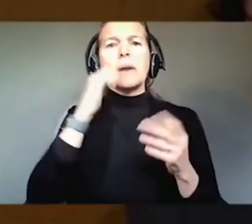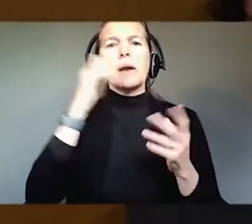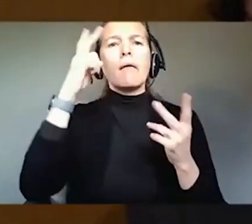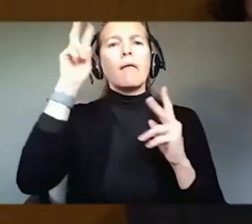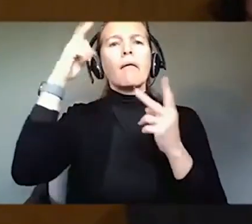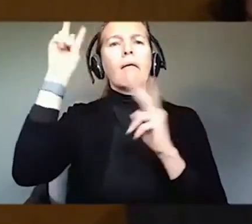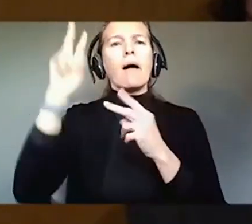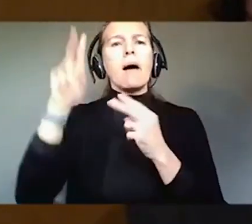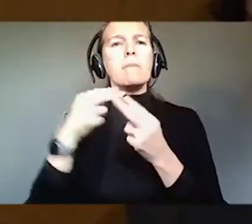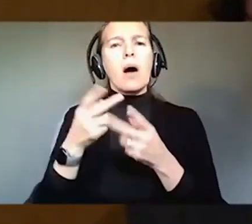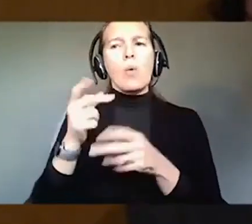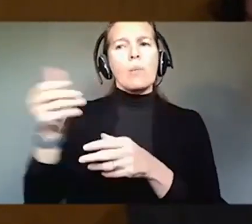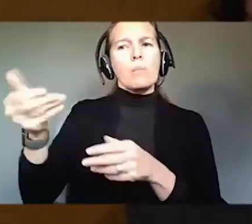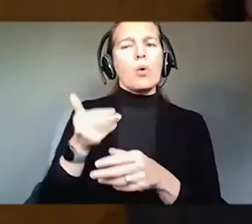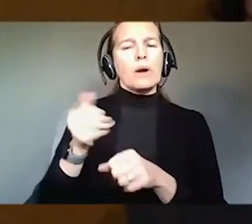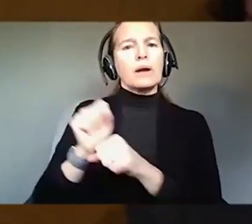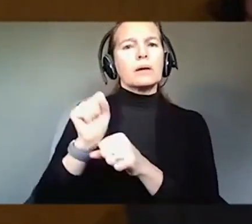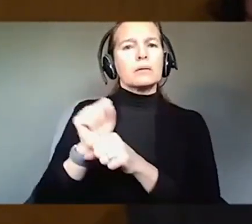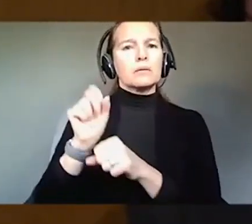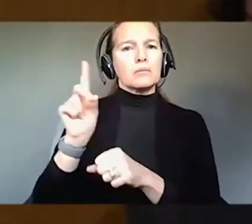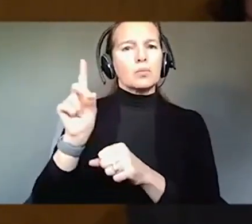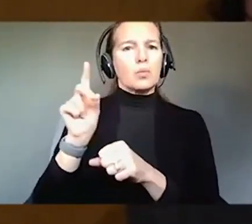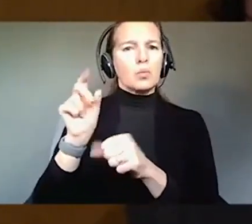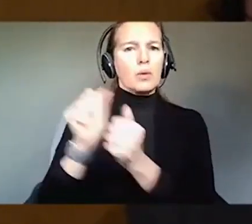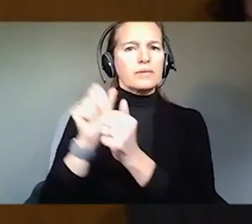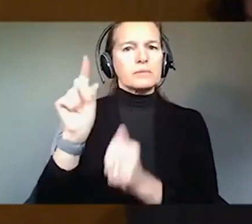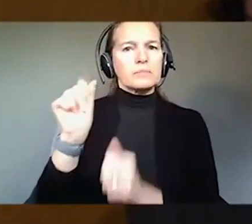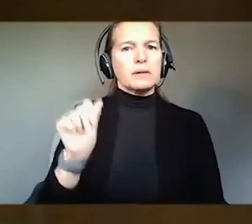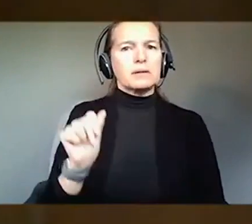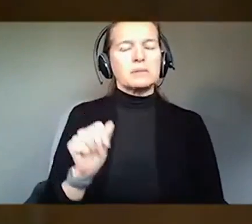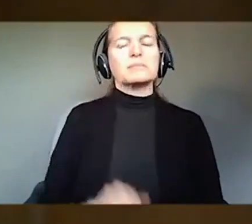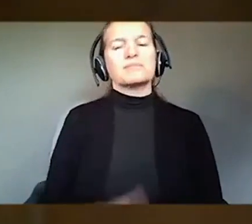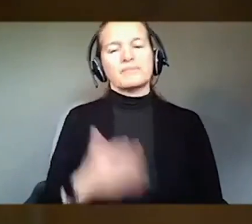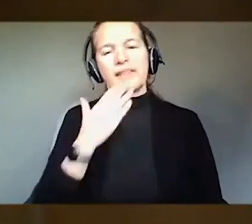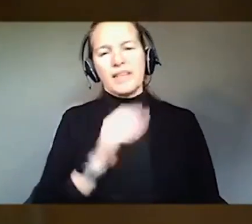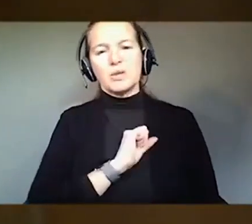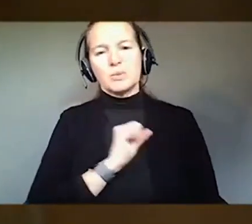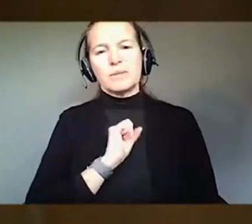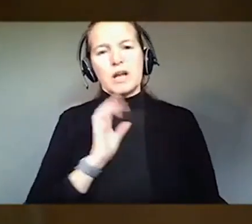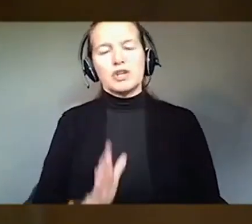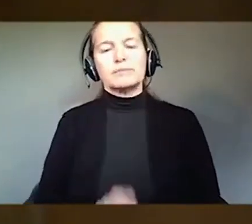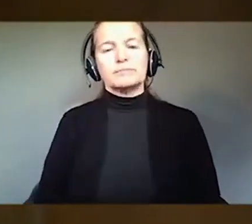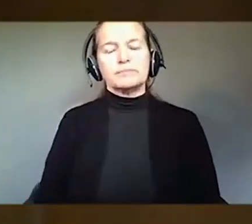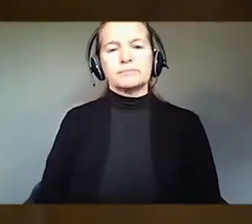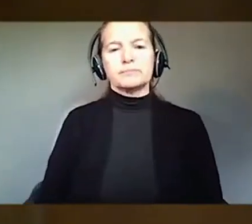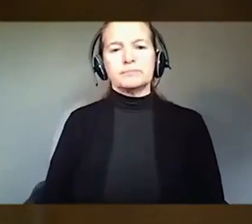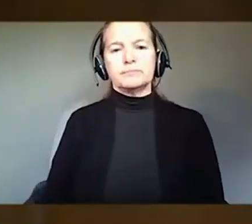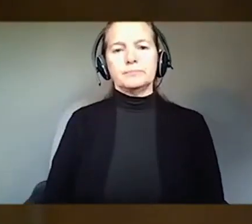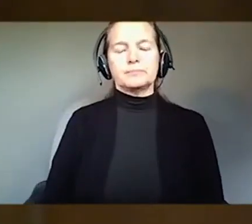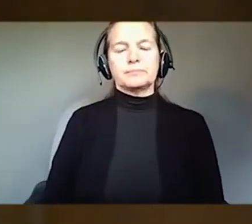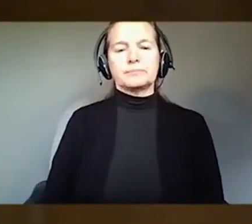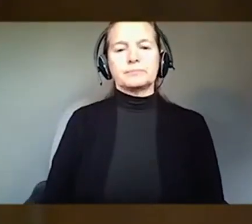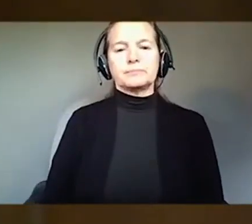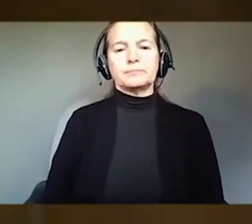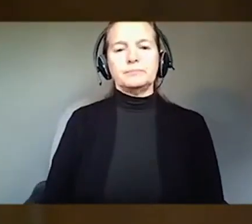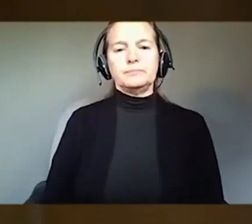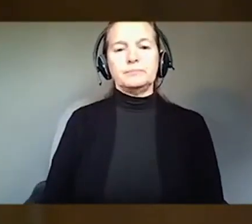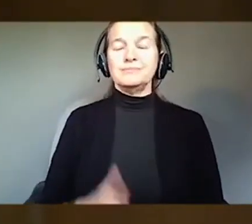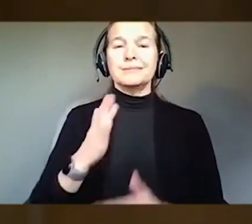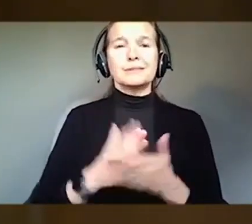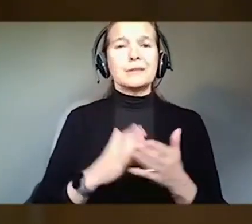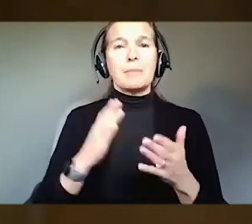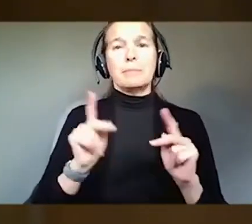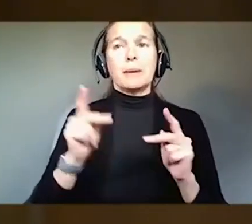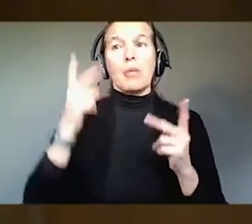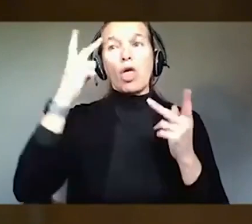employing a disabled worker? Thank you, Senator. I believe some of the biggest misconceptions